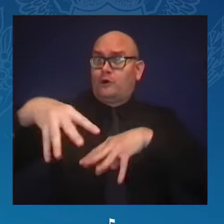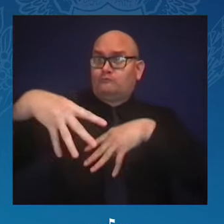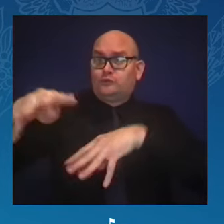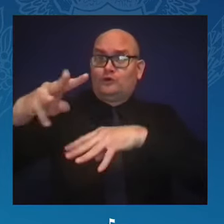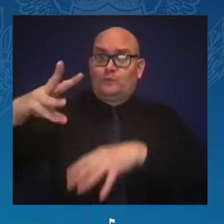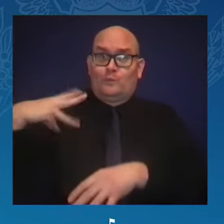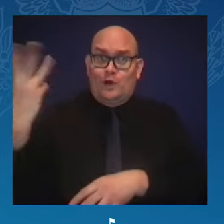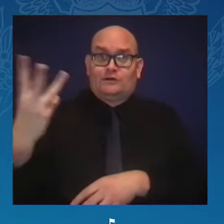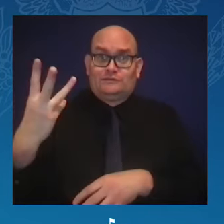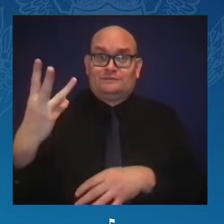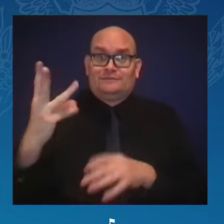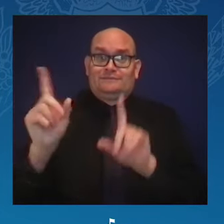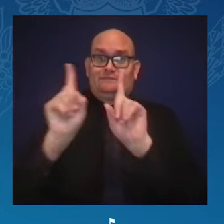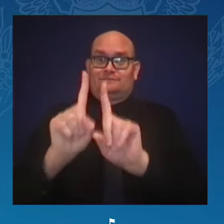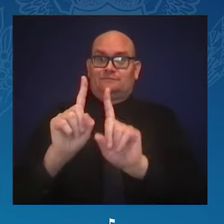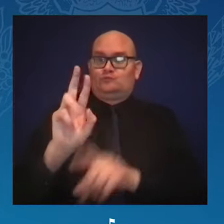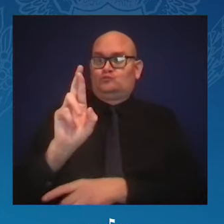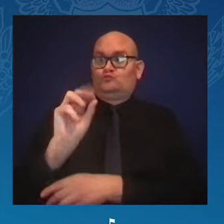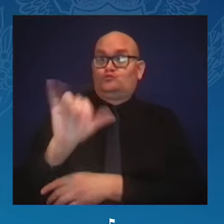Luther King Jr.